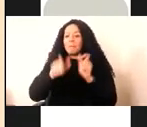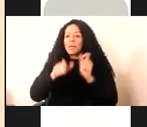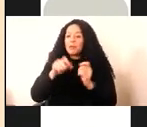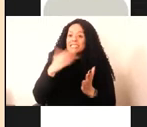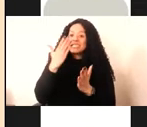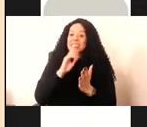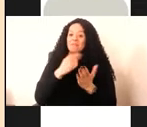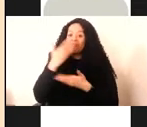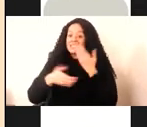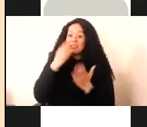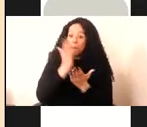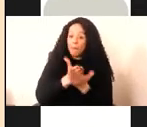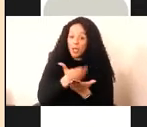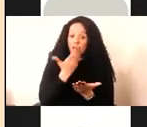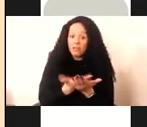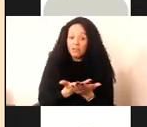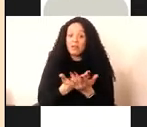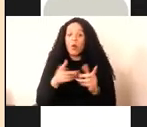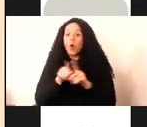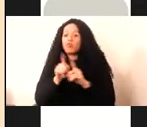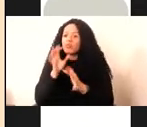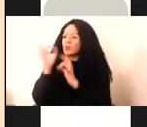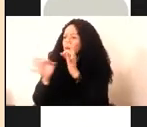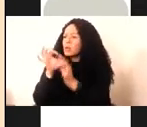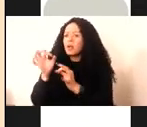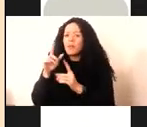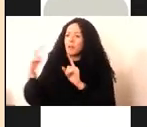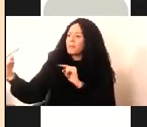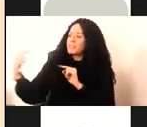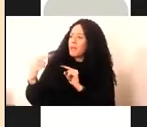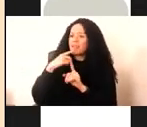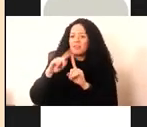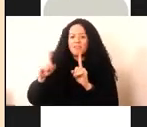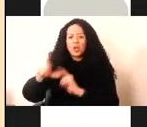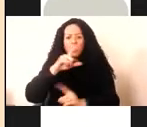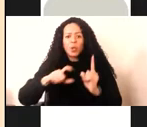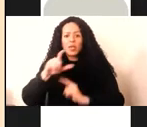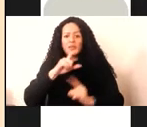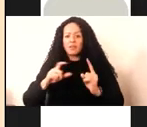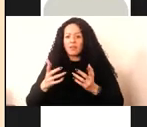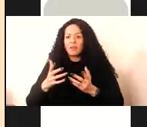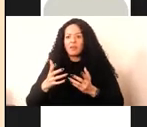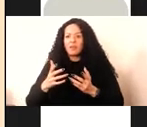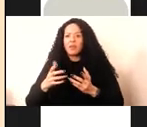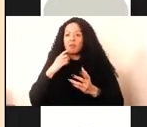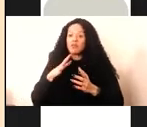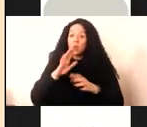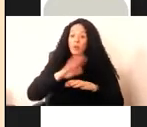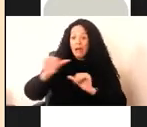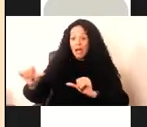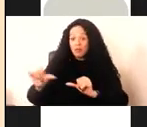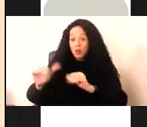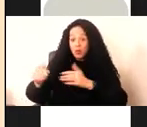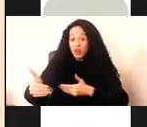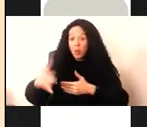perspective of communities of users as well. But this window of time is relatively short and we need to